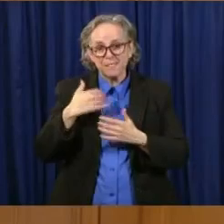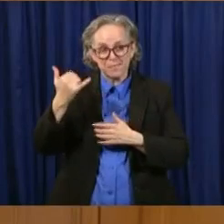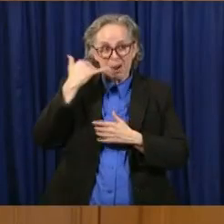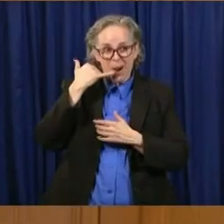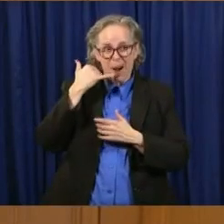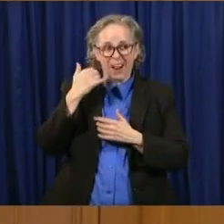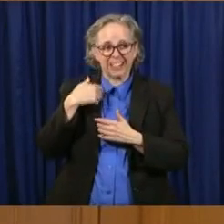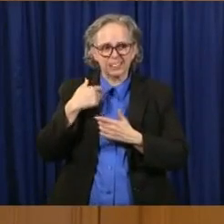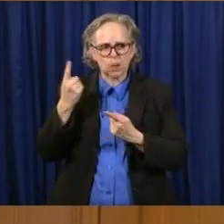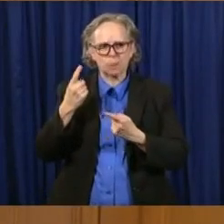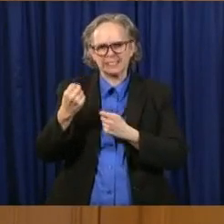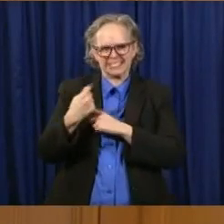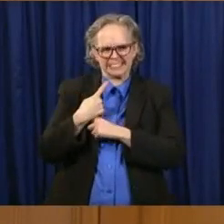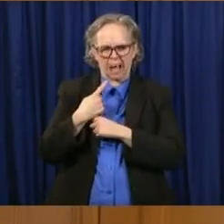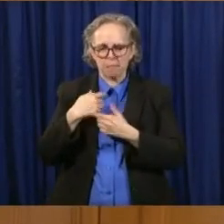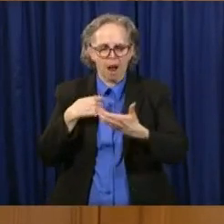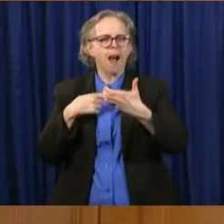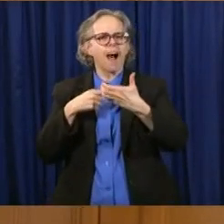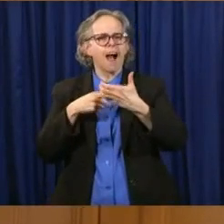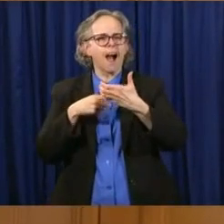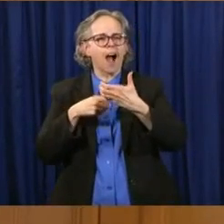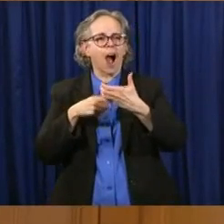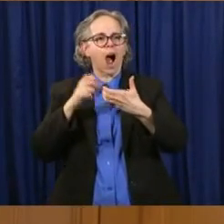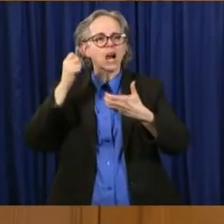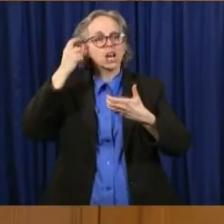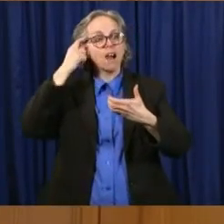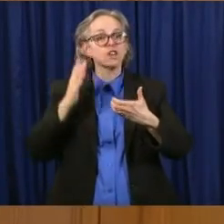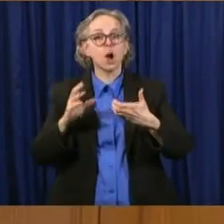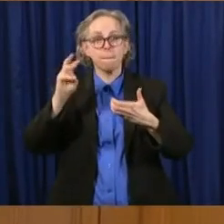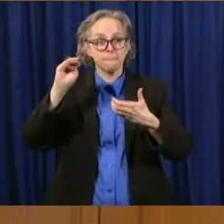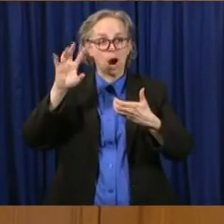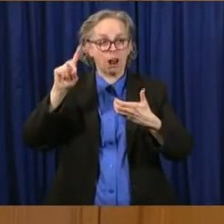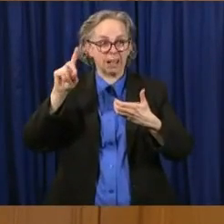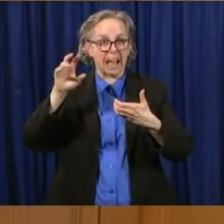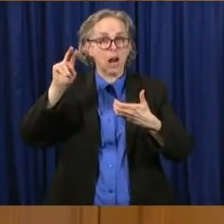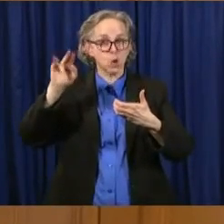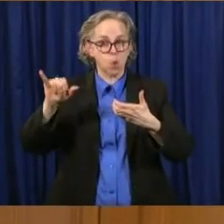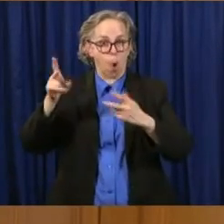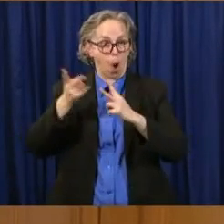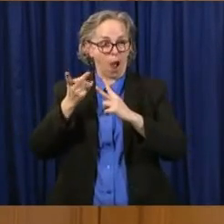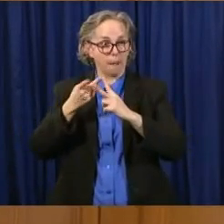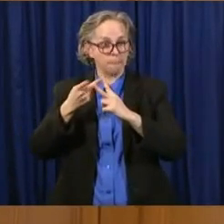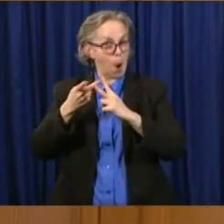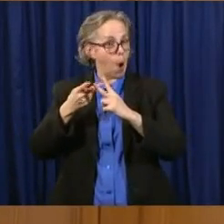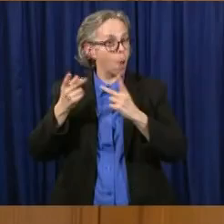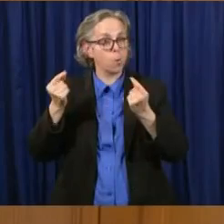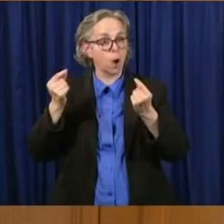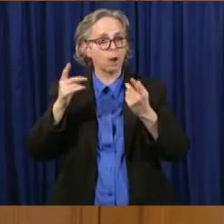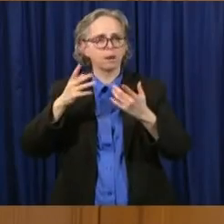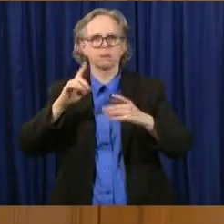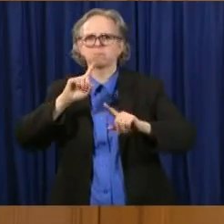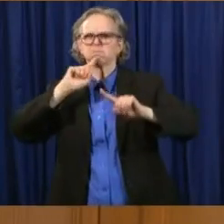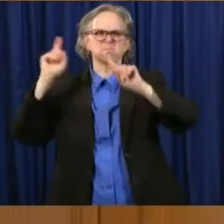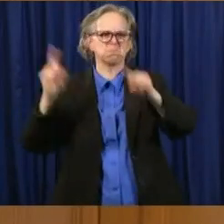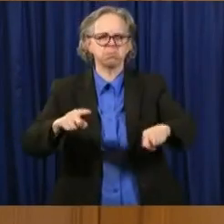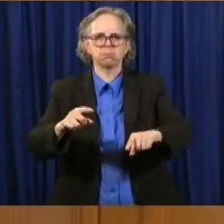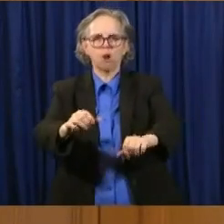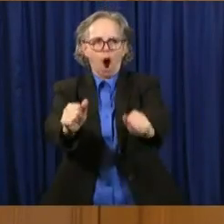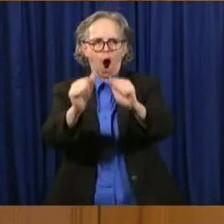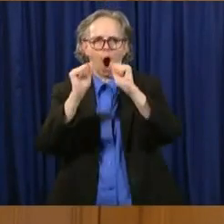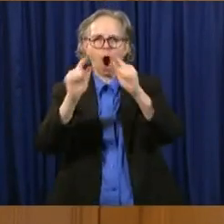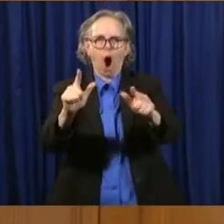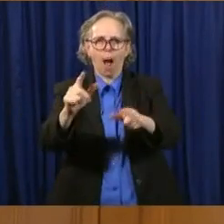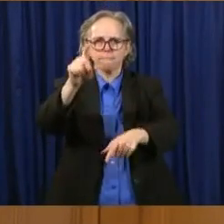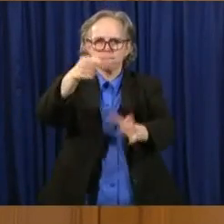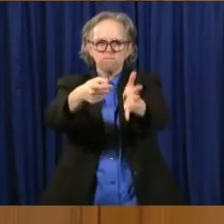the governor of Maryland and the governor of New York have both issued orders on universal mask usage. So that is